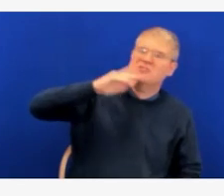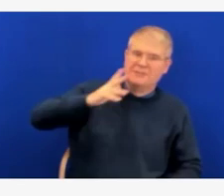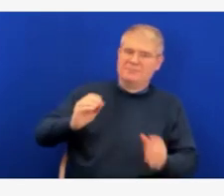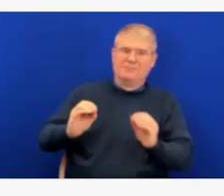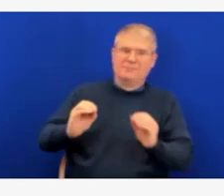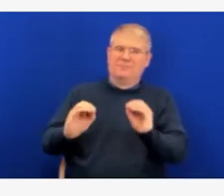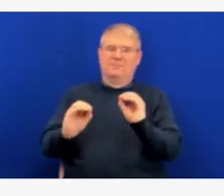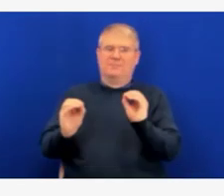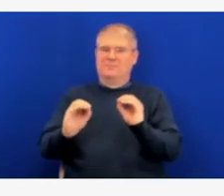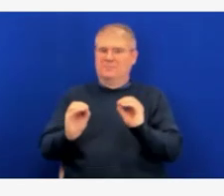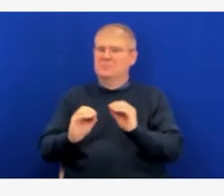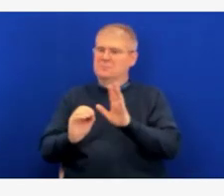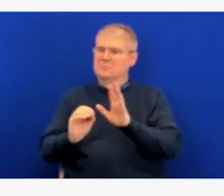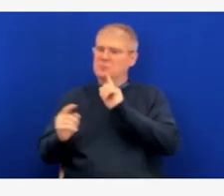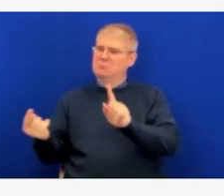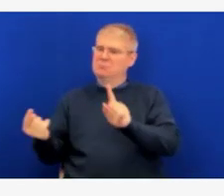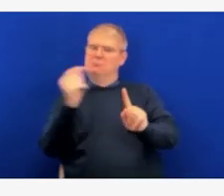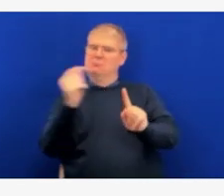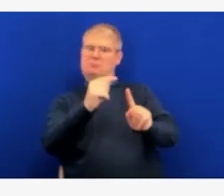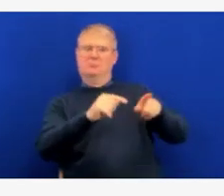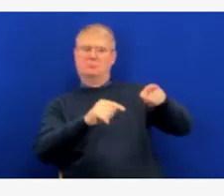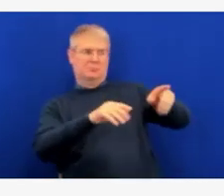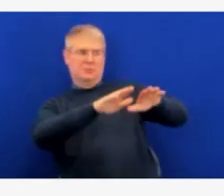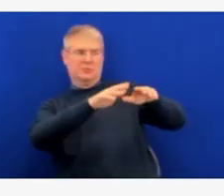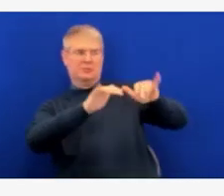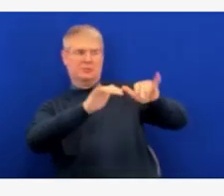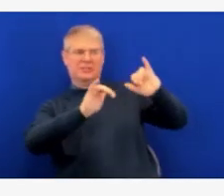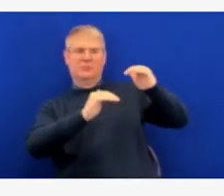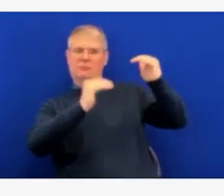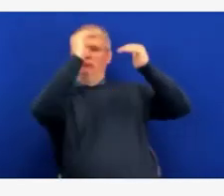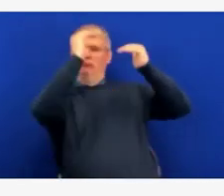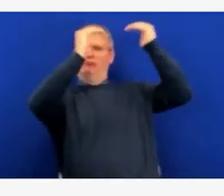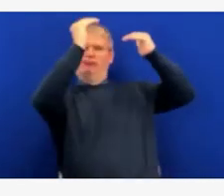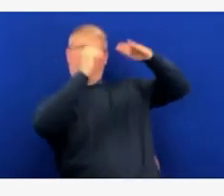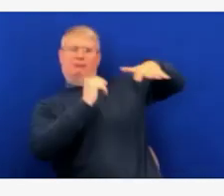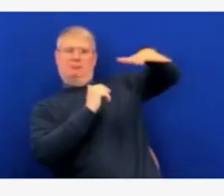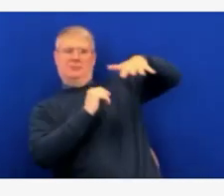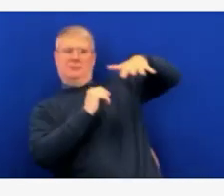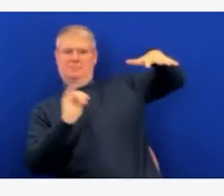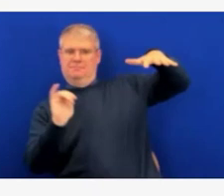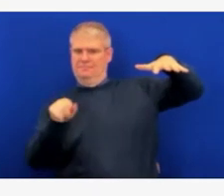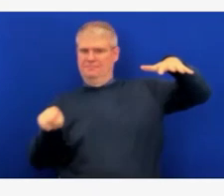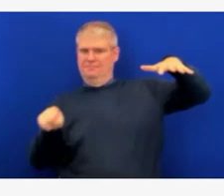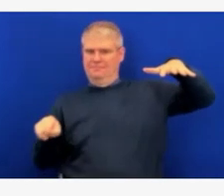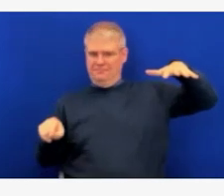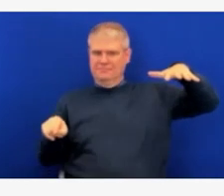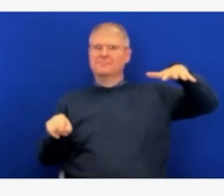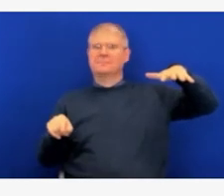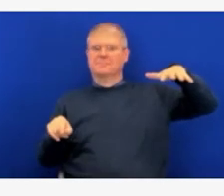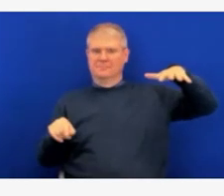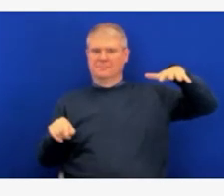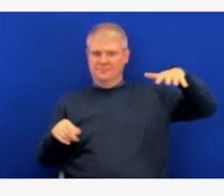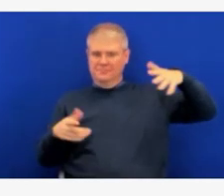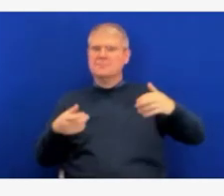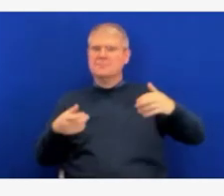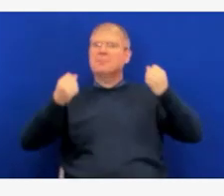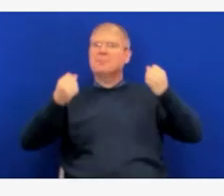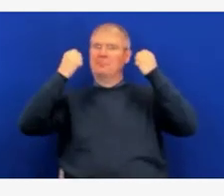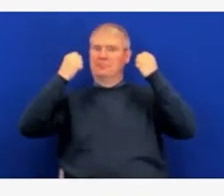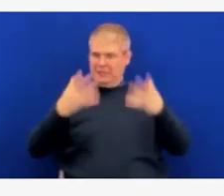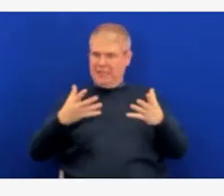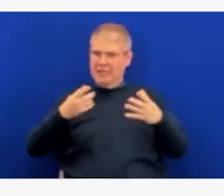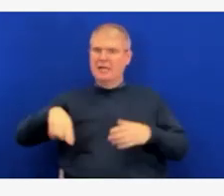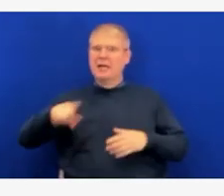You know, certainly that's a big concern that people raise because we're limited by the amount of time it's been available and been tested.